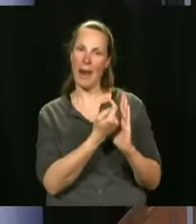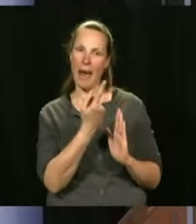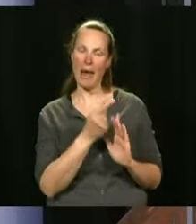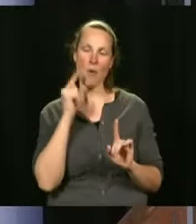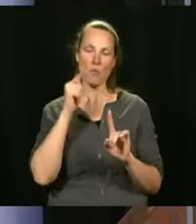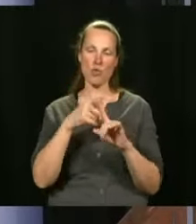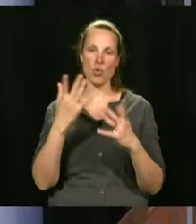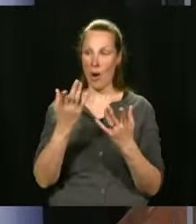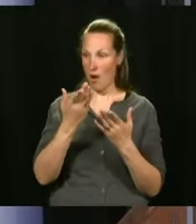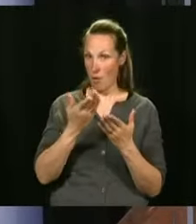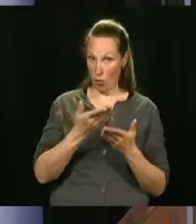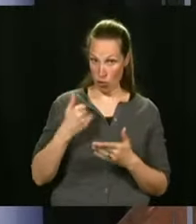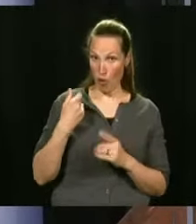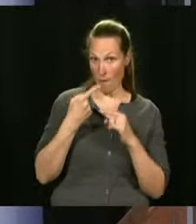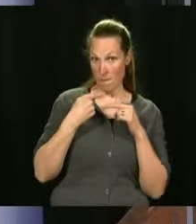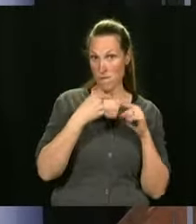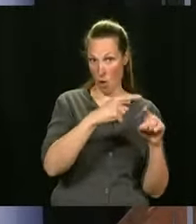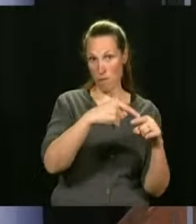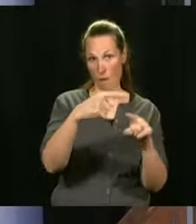Question?